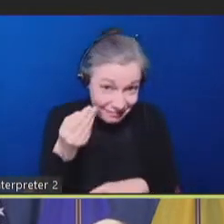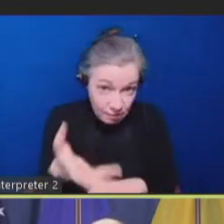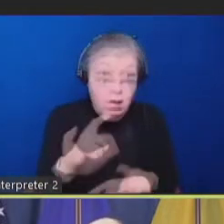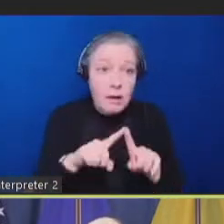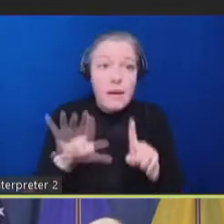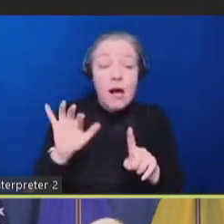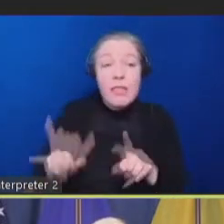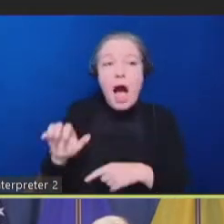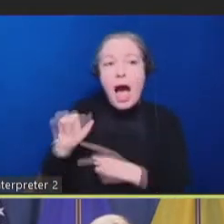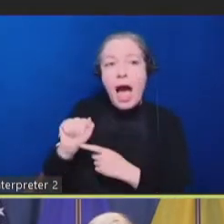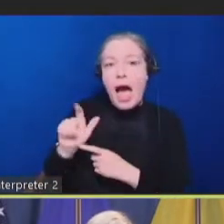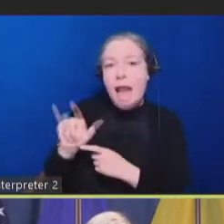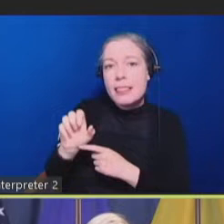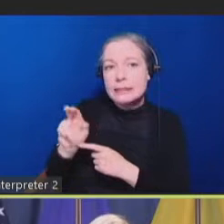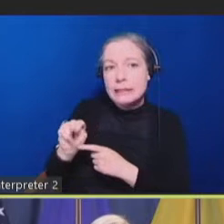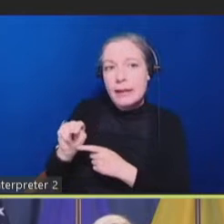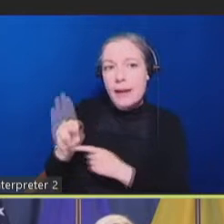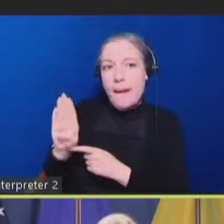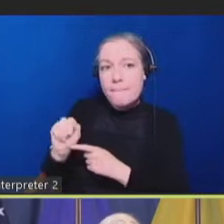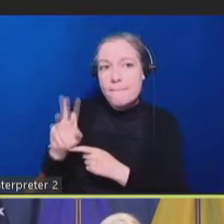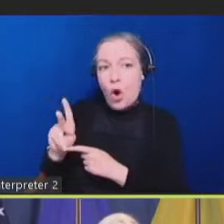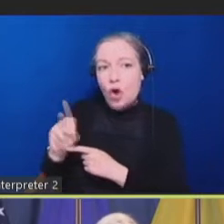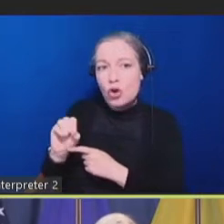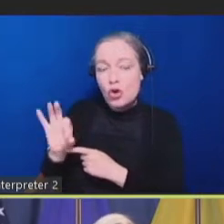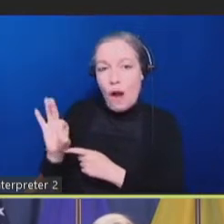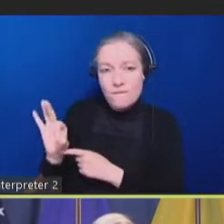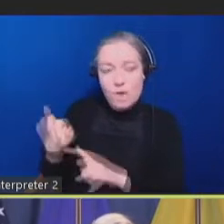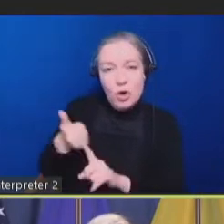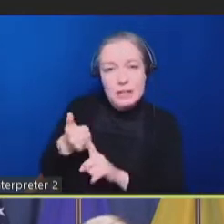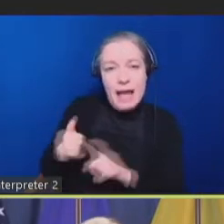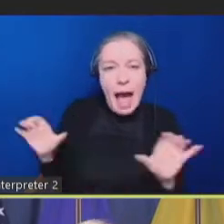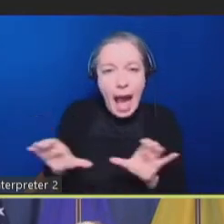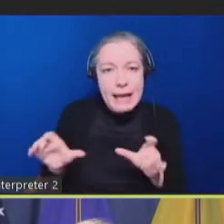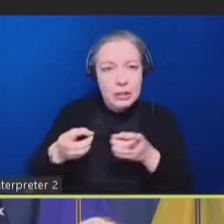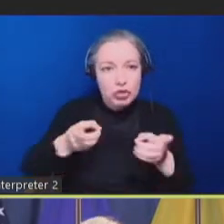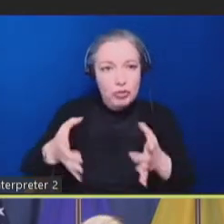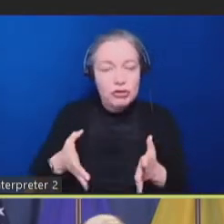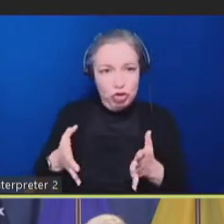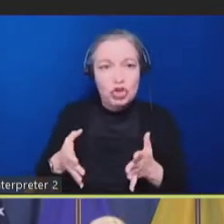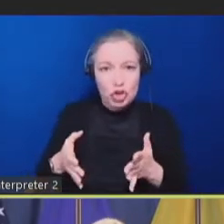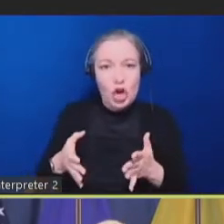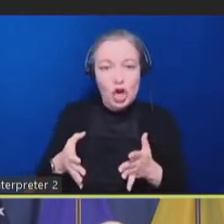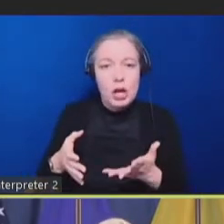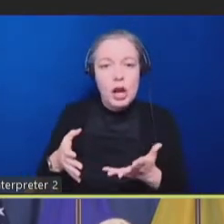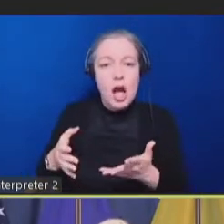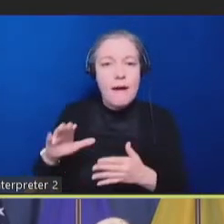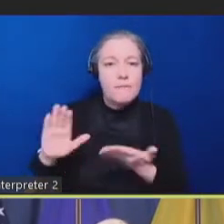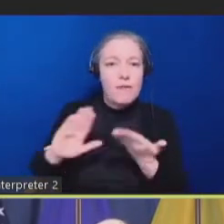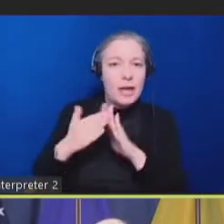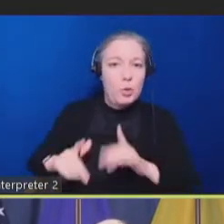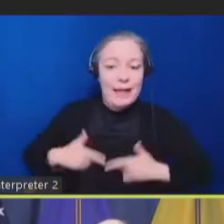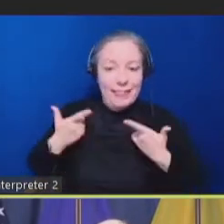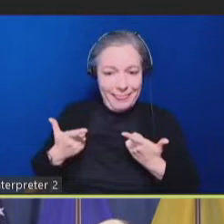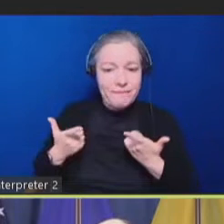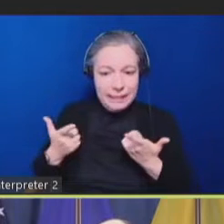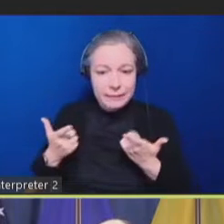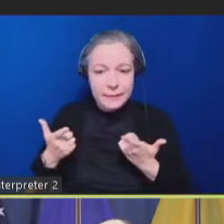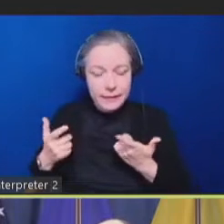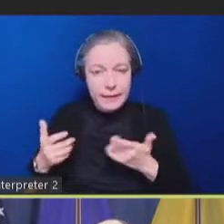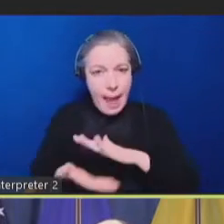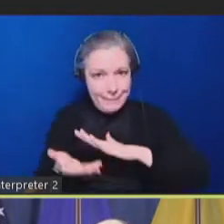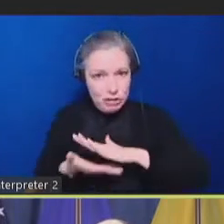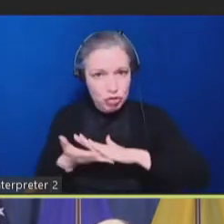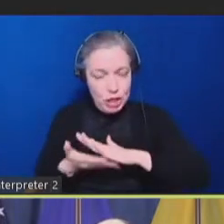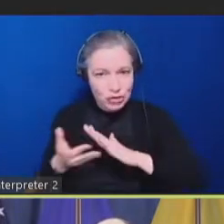Barcroft, who is the Acting Director of the Administration for Community Living, which my colleague is representing, stated, the COVID